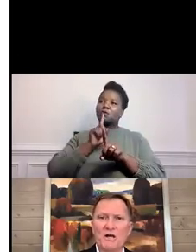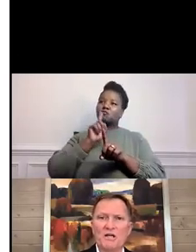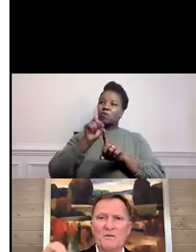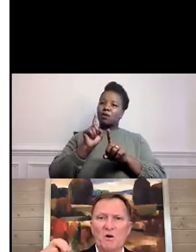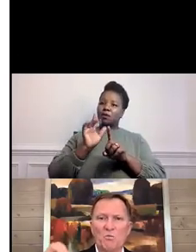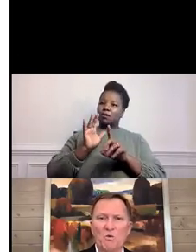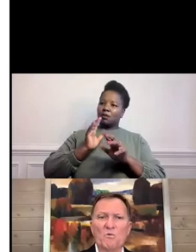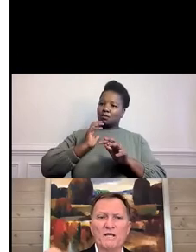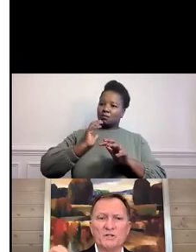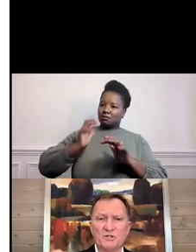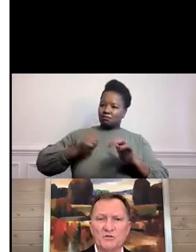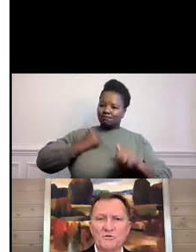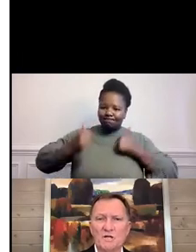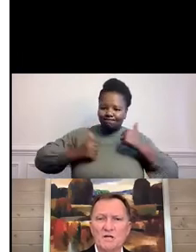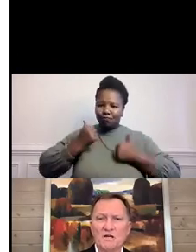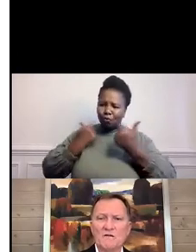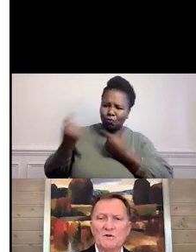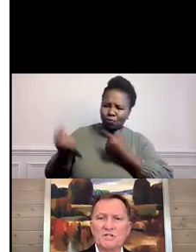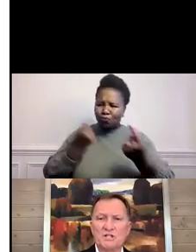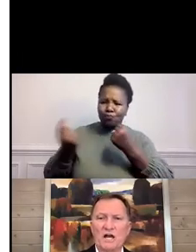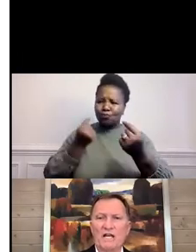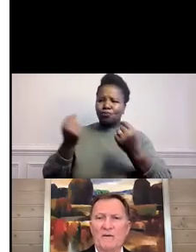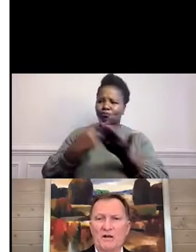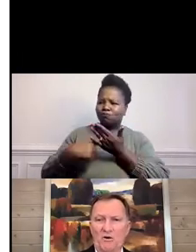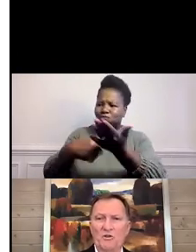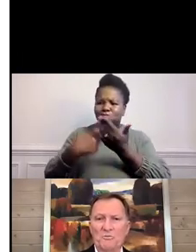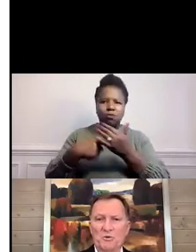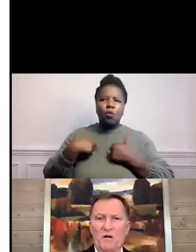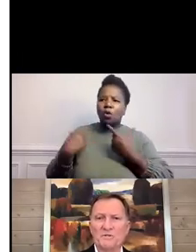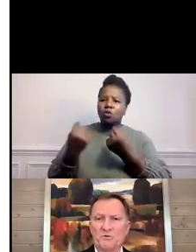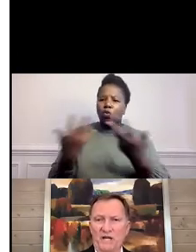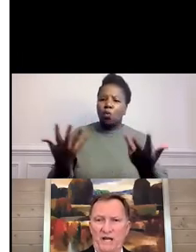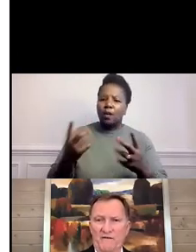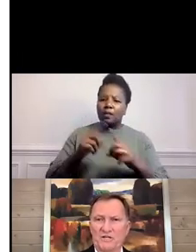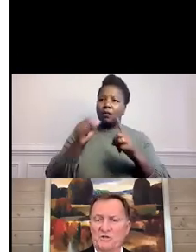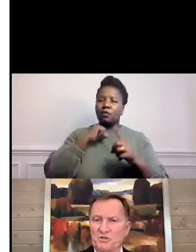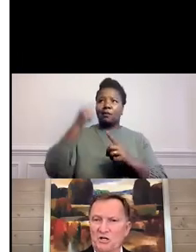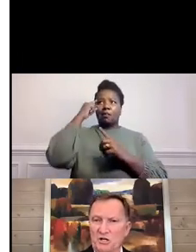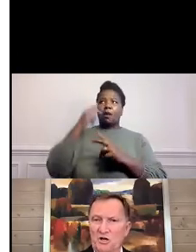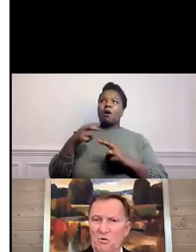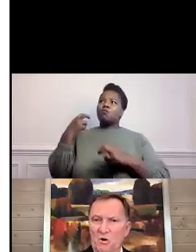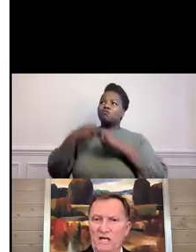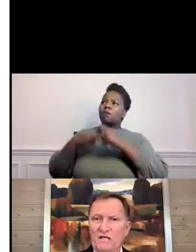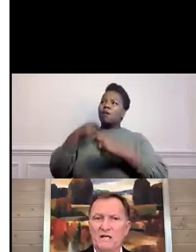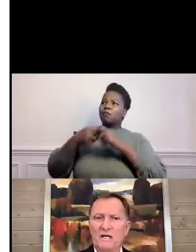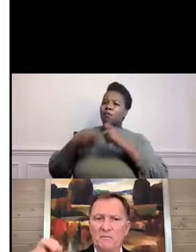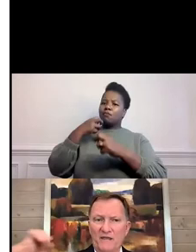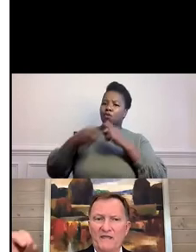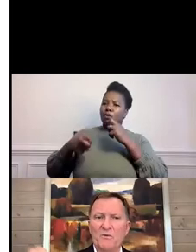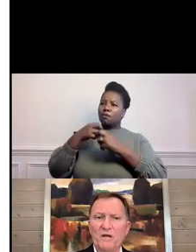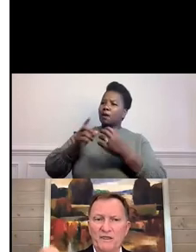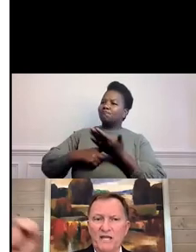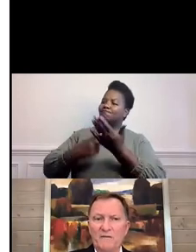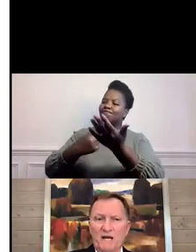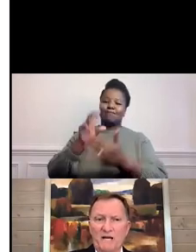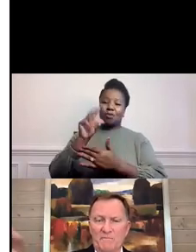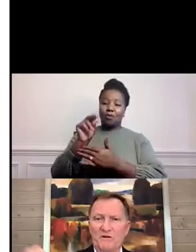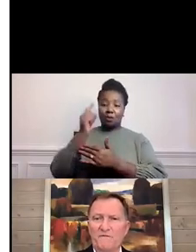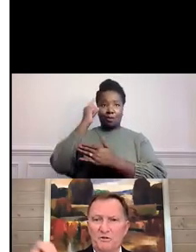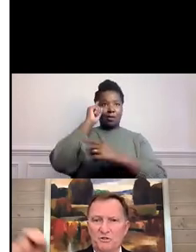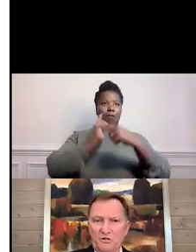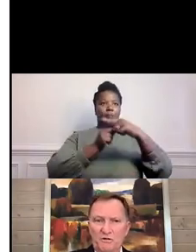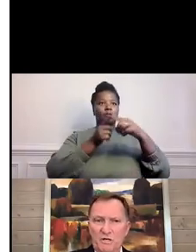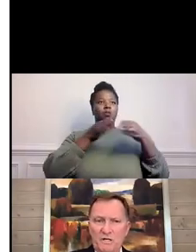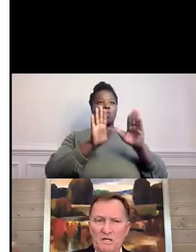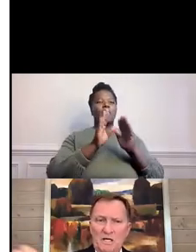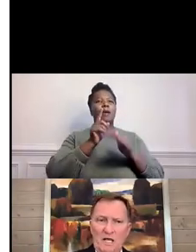to talk about what we can do versus talking about all the problems that we have. Because those aren't going to go away. But I think we can think about a better